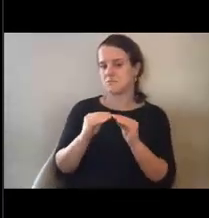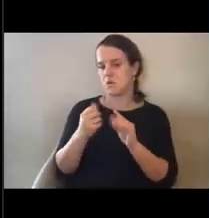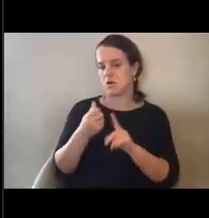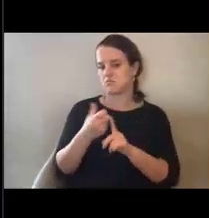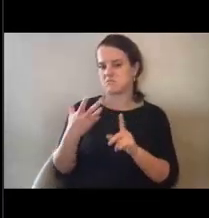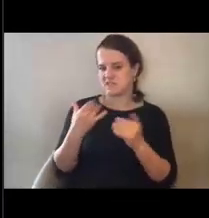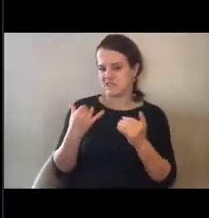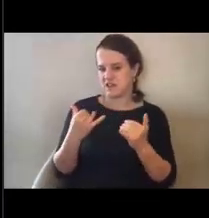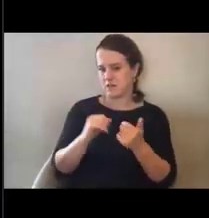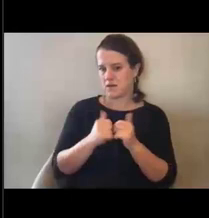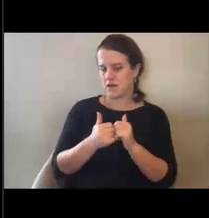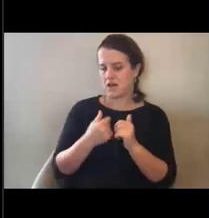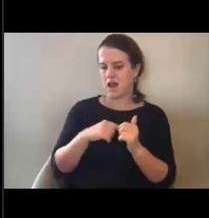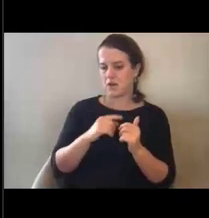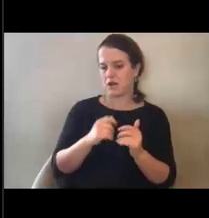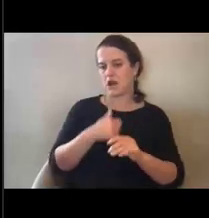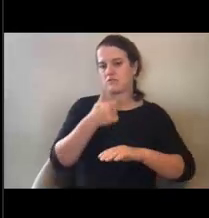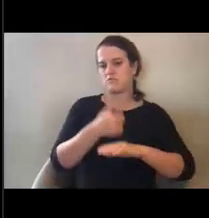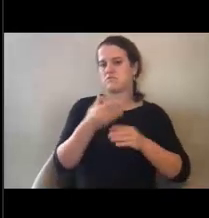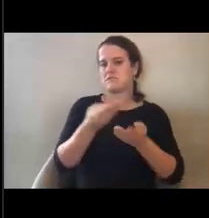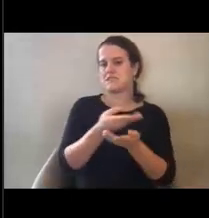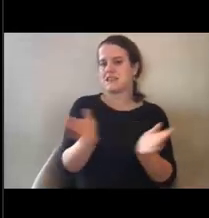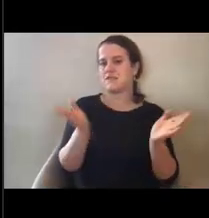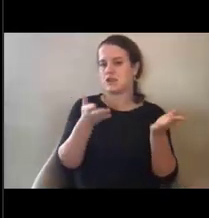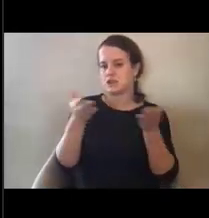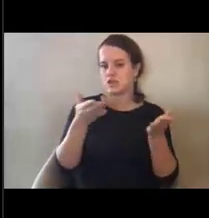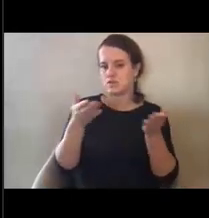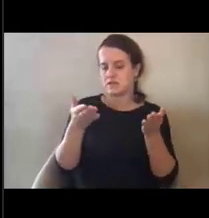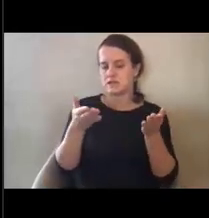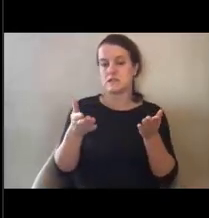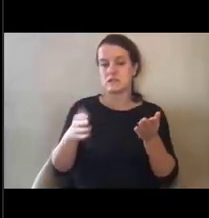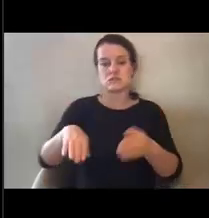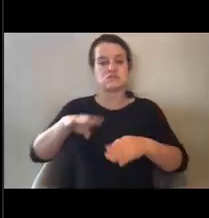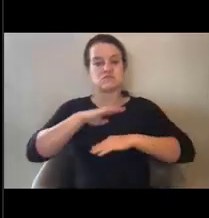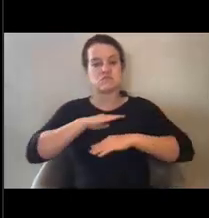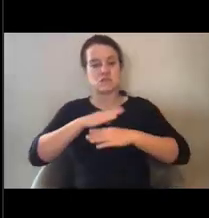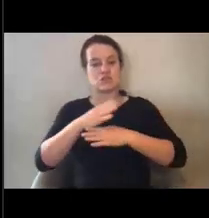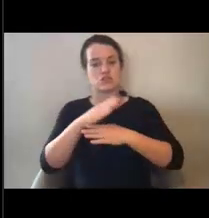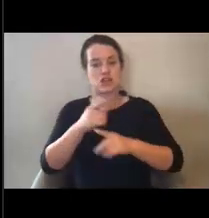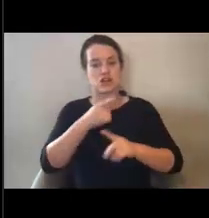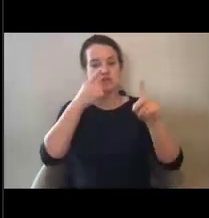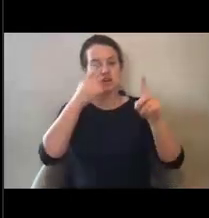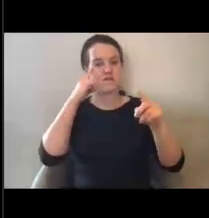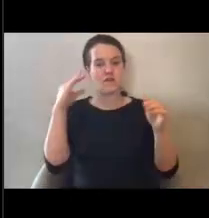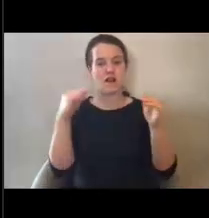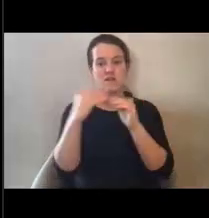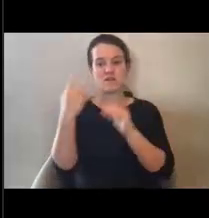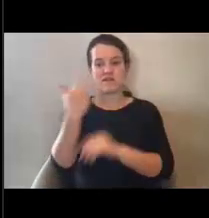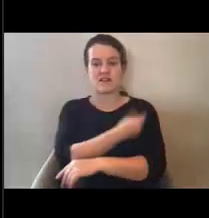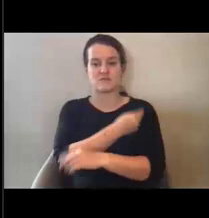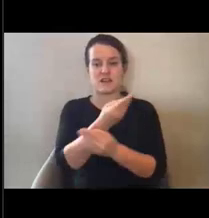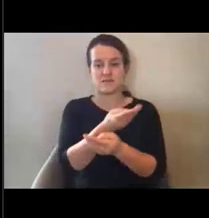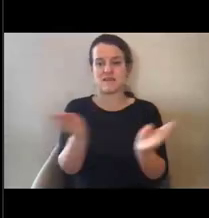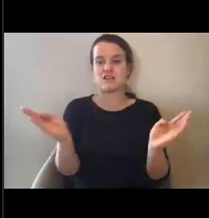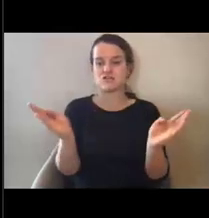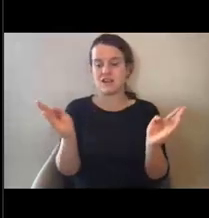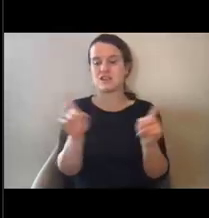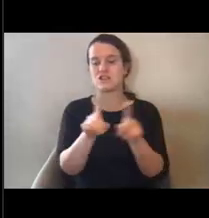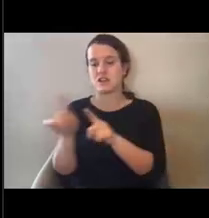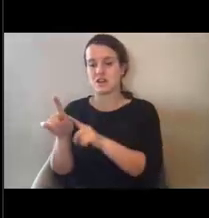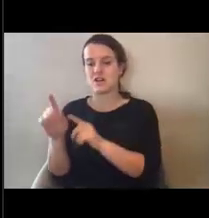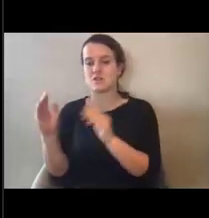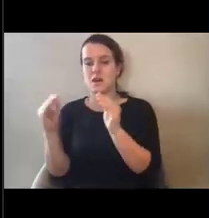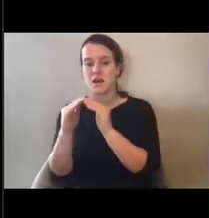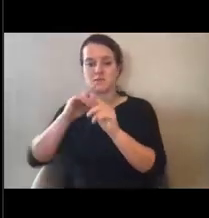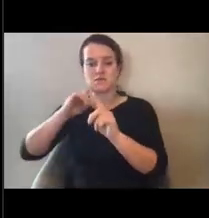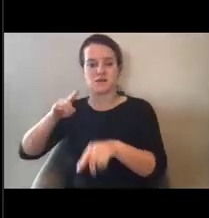in a way that meets our shared objective in equitable vaccination administration and equitable response to